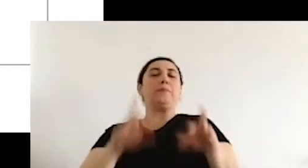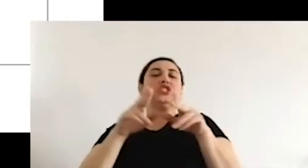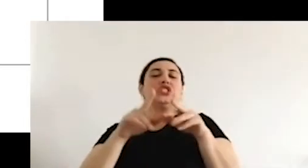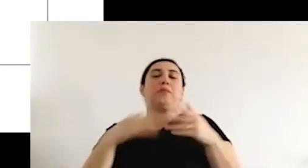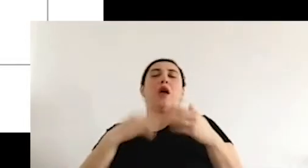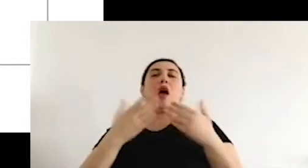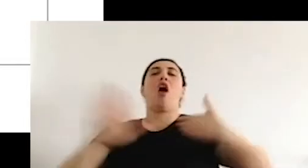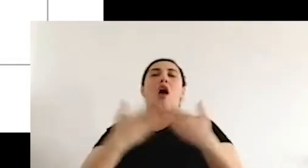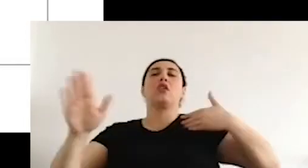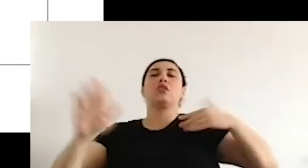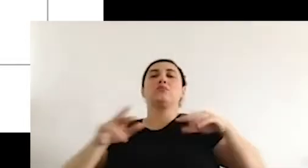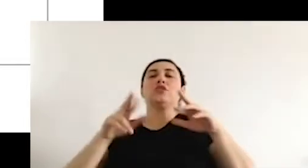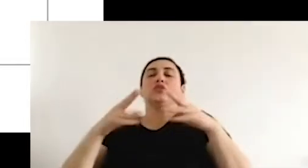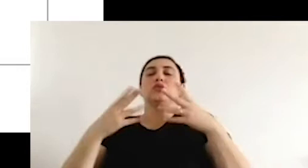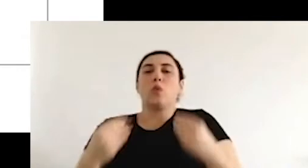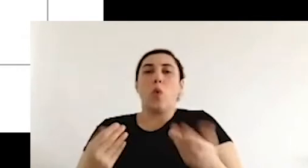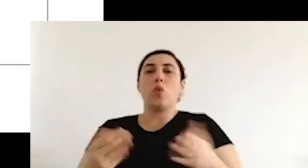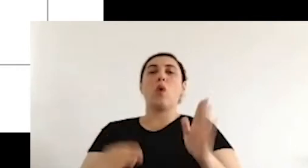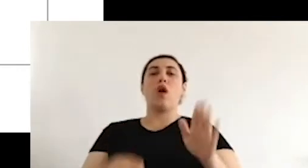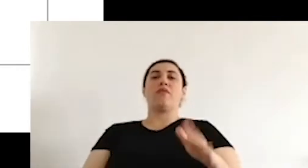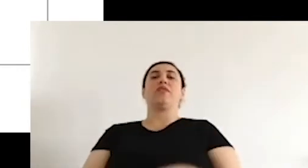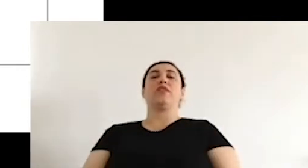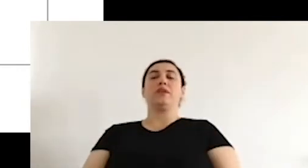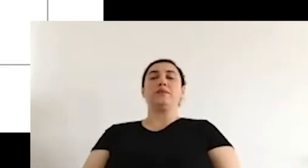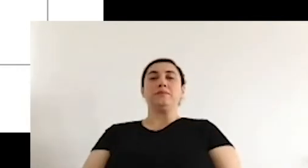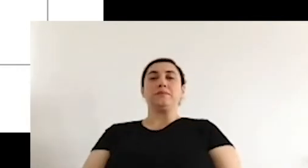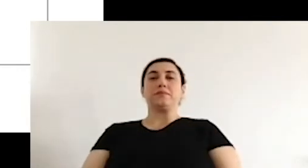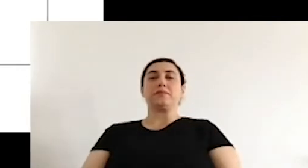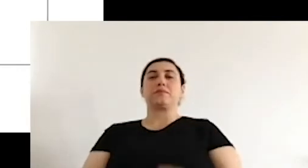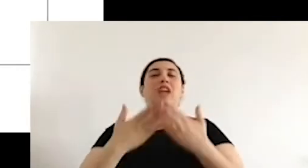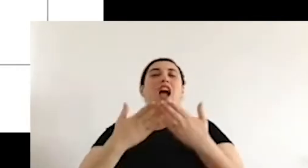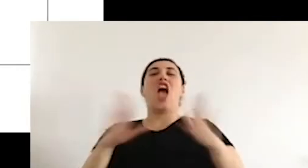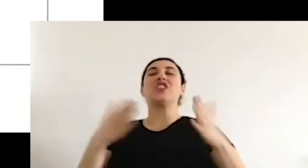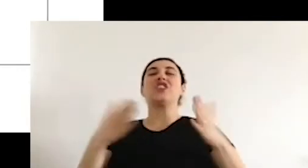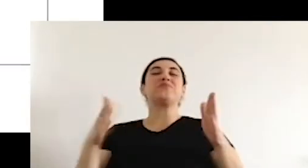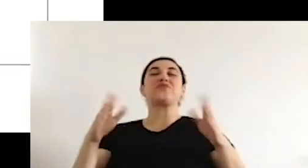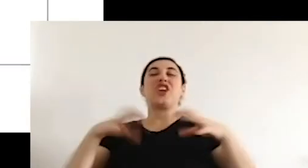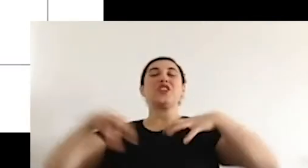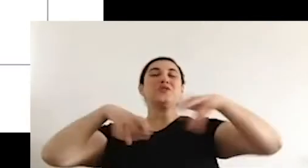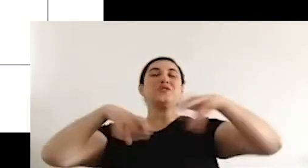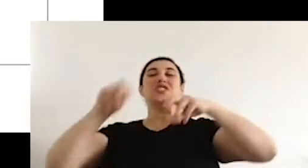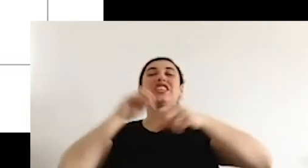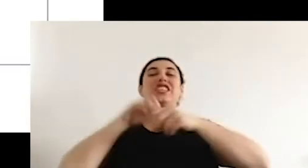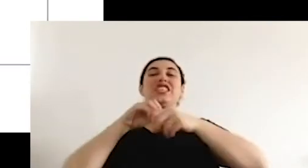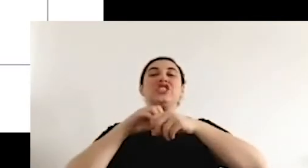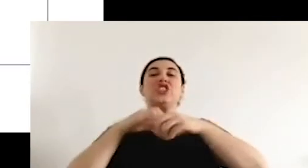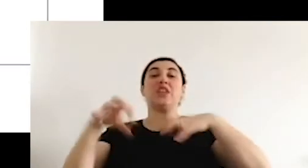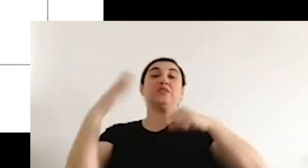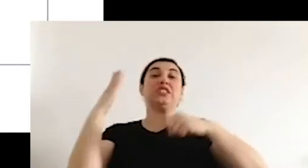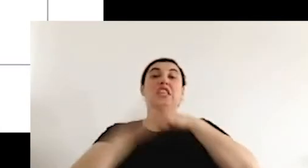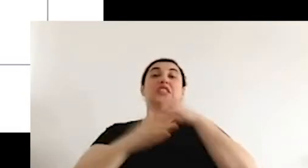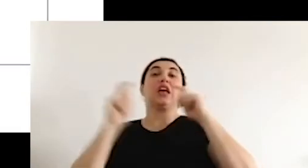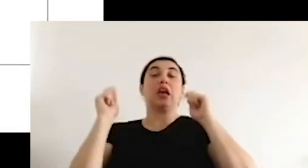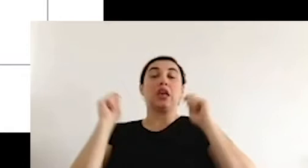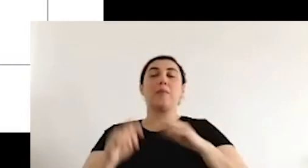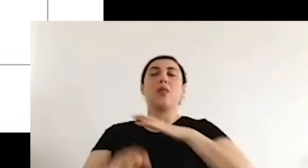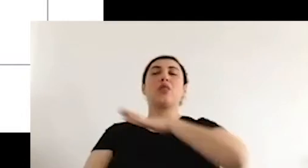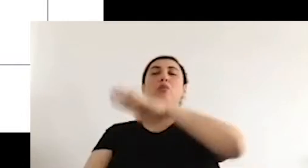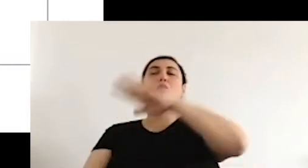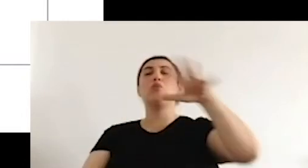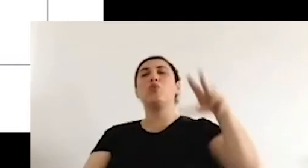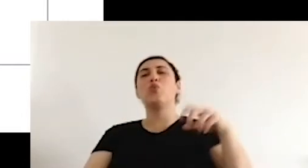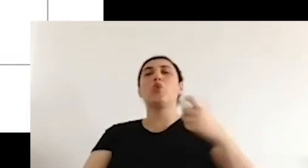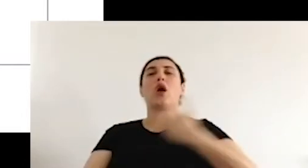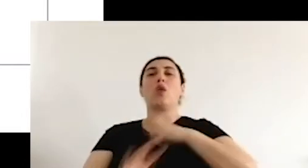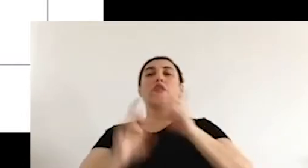referendum, withdraw from all the human rights conventions we have signed. And this may happen overnight